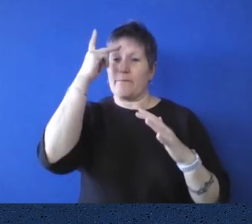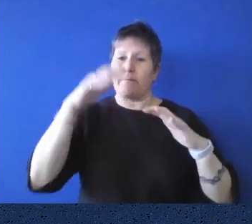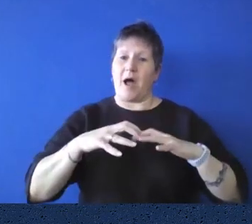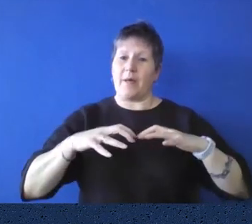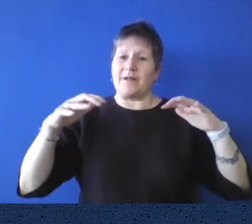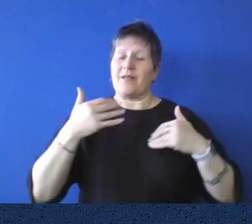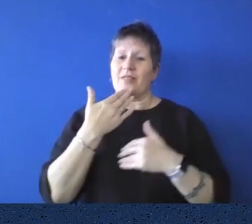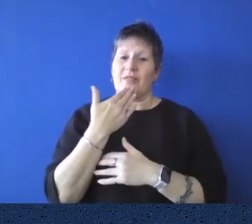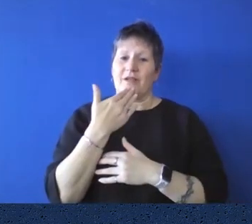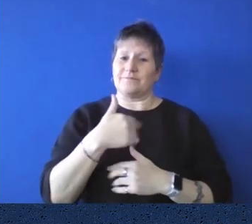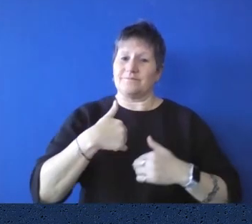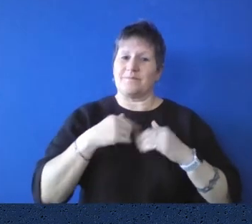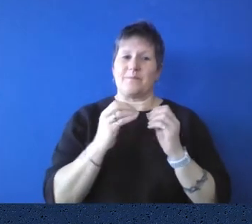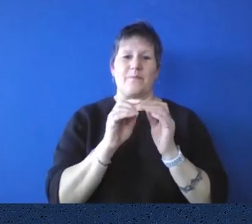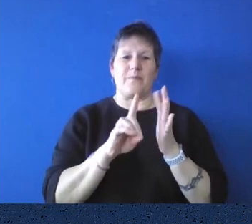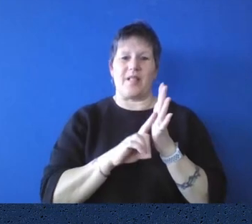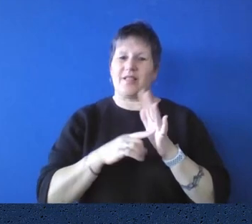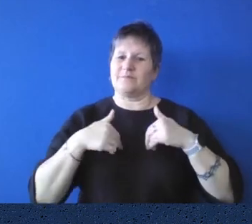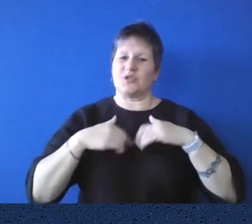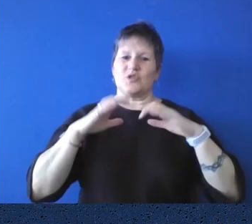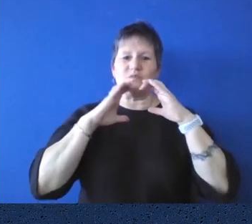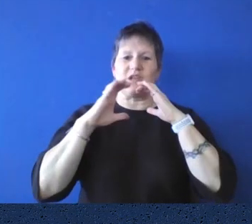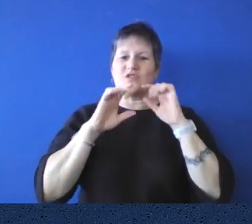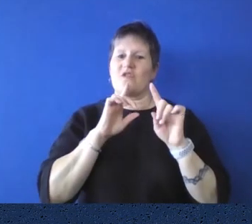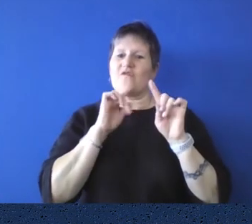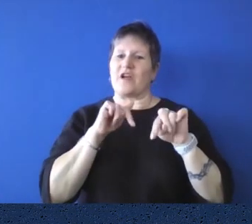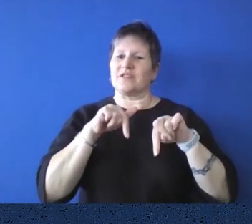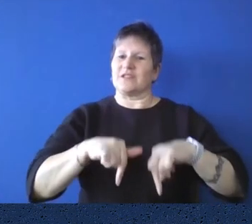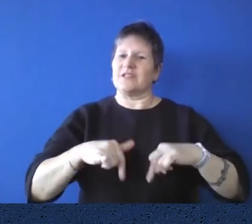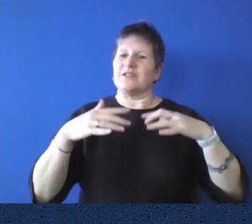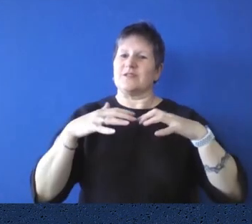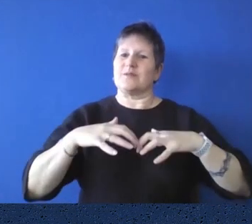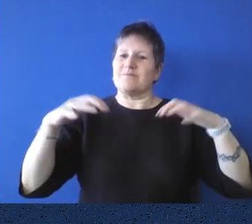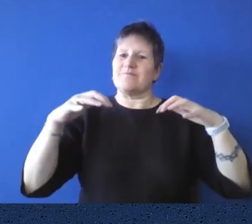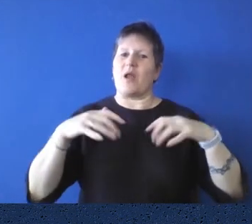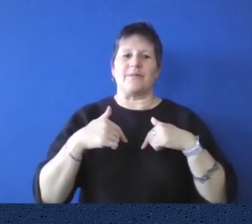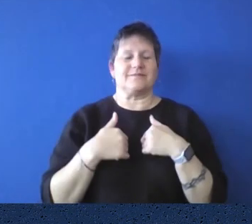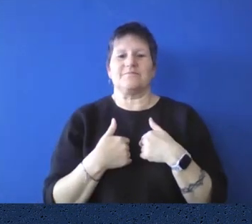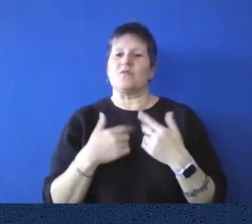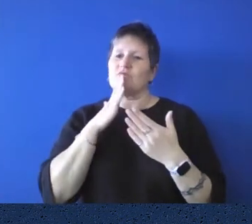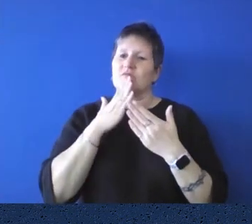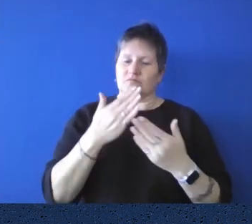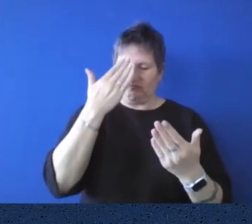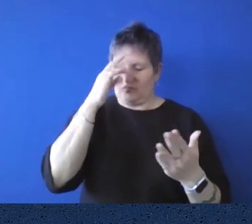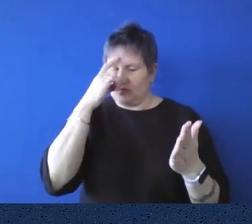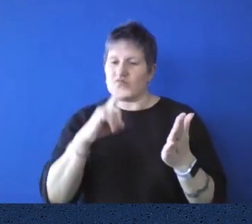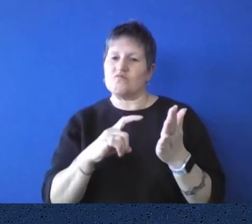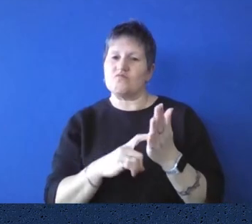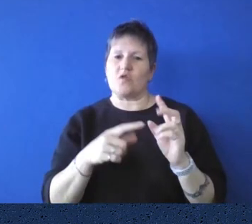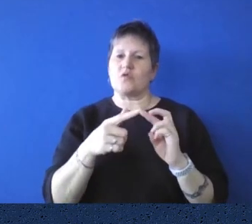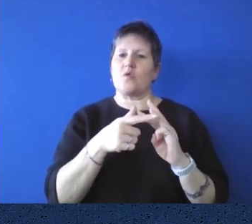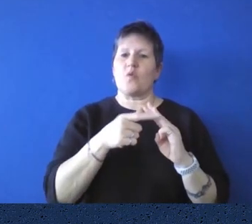communications advisors here at the Parliament and before we begin I'd like to acknowledge the Wurundjeri people, the traditional